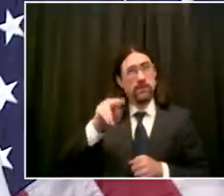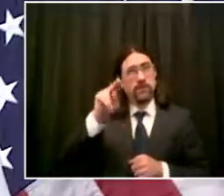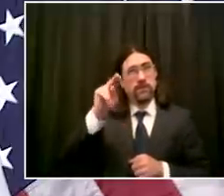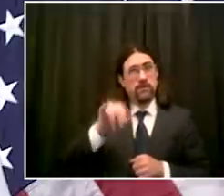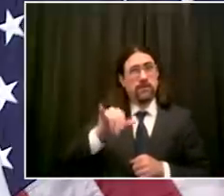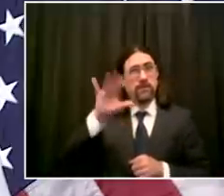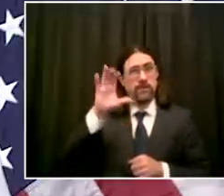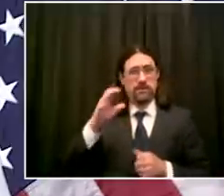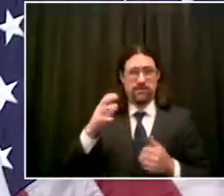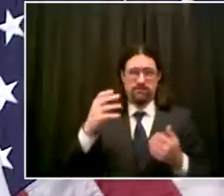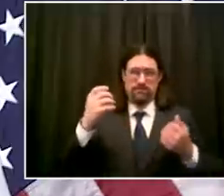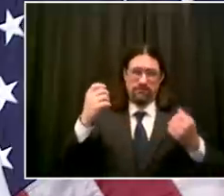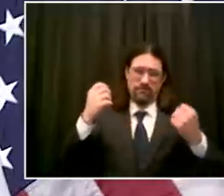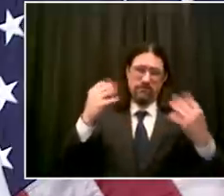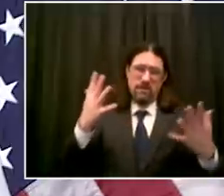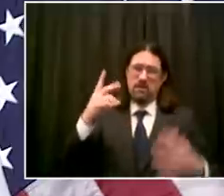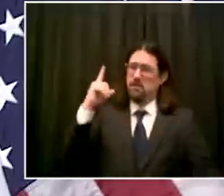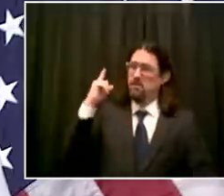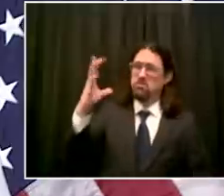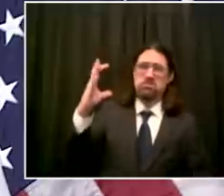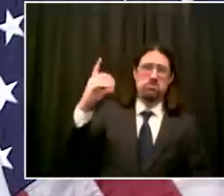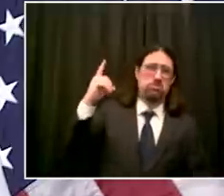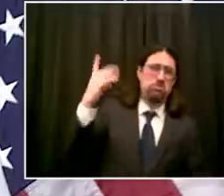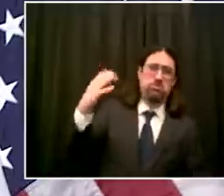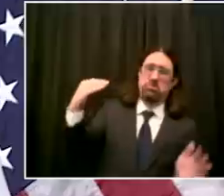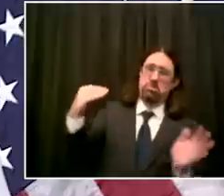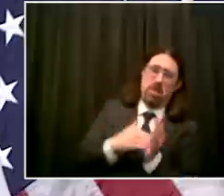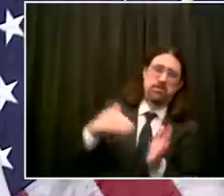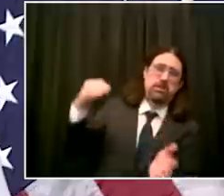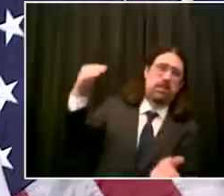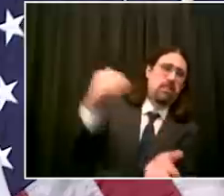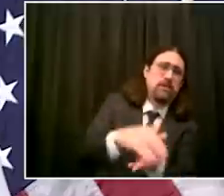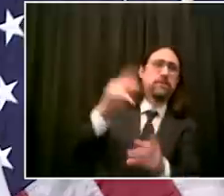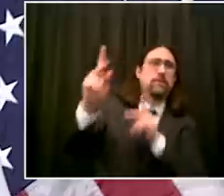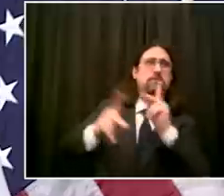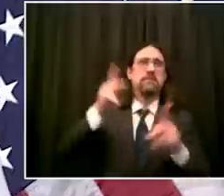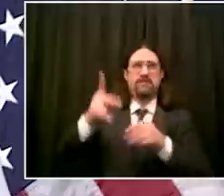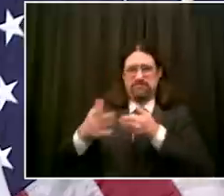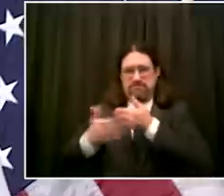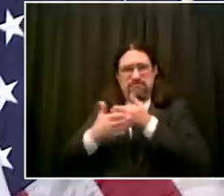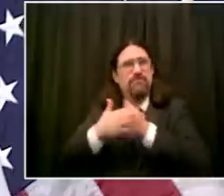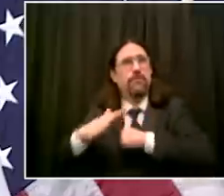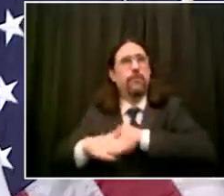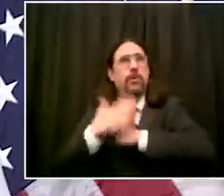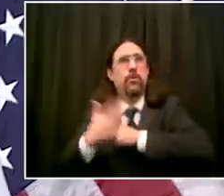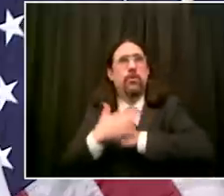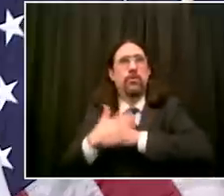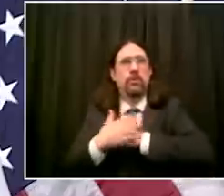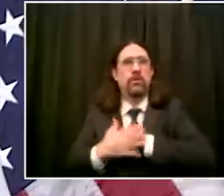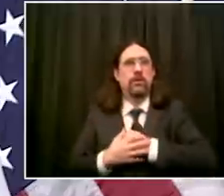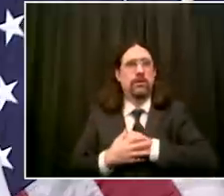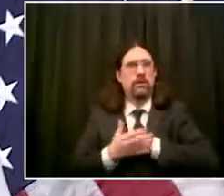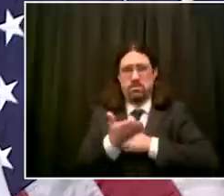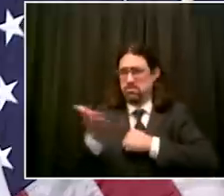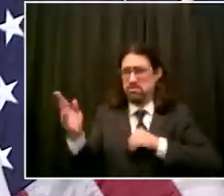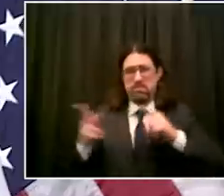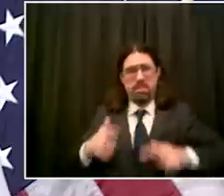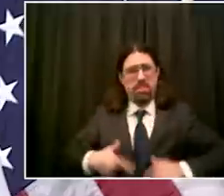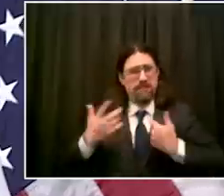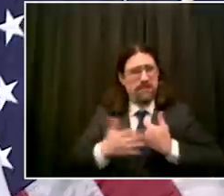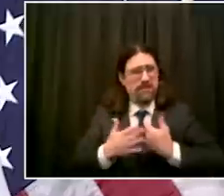lifeguards no parties you know no barbecues no sports it's just it's just open space